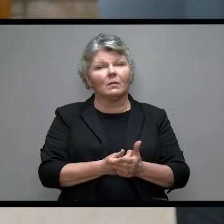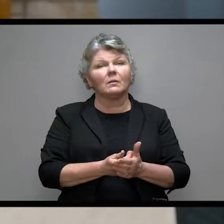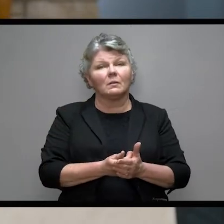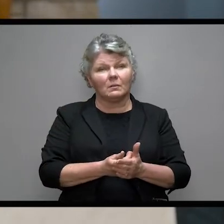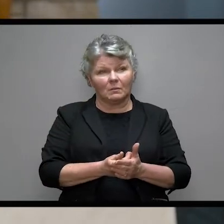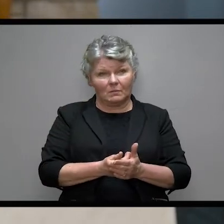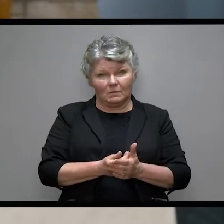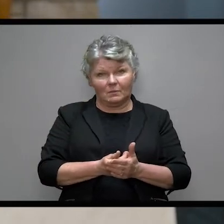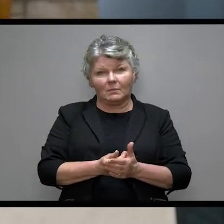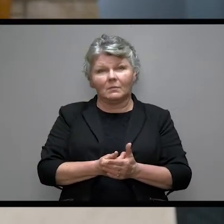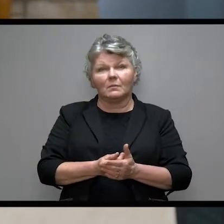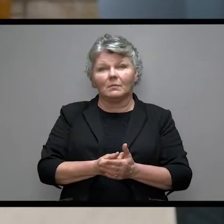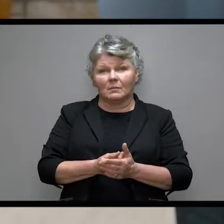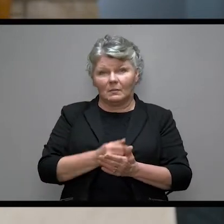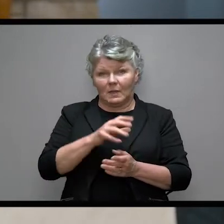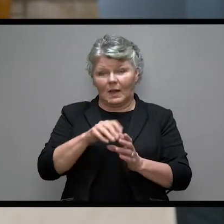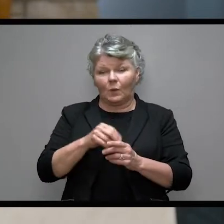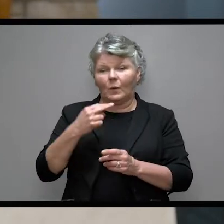Him with our sin.